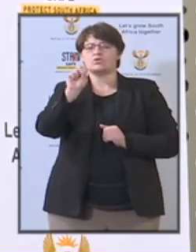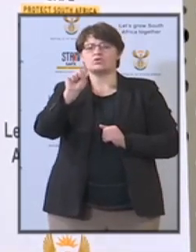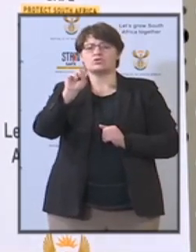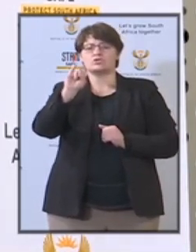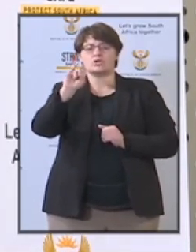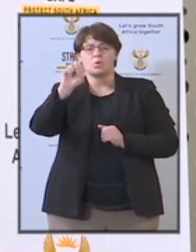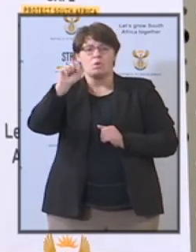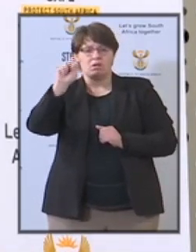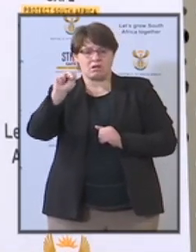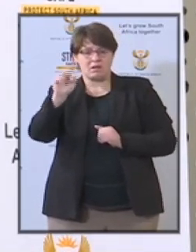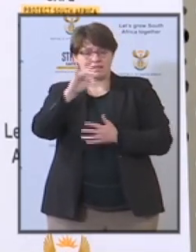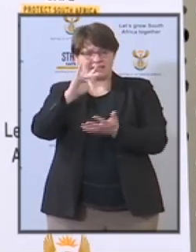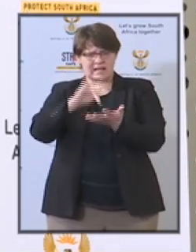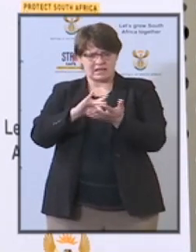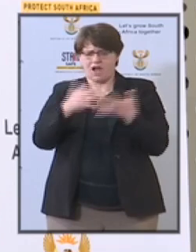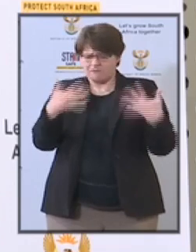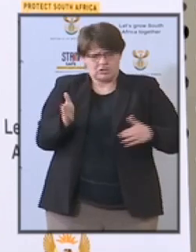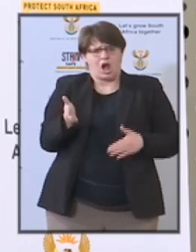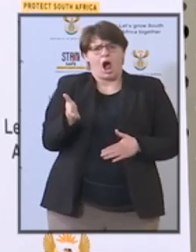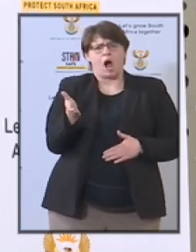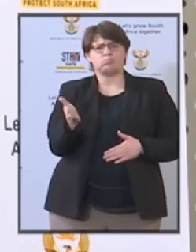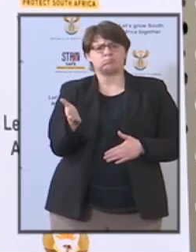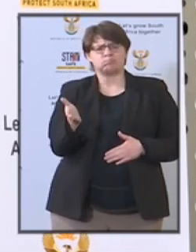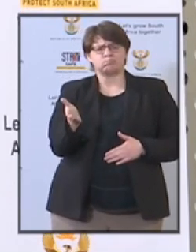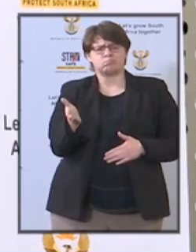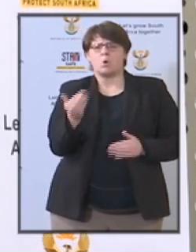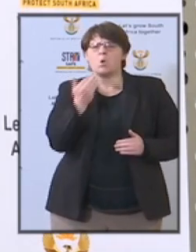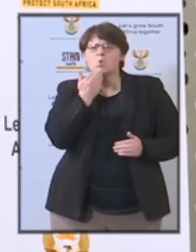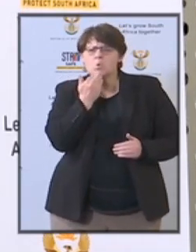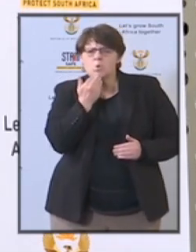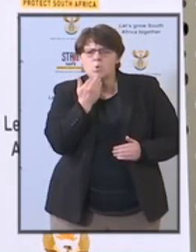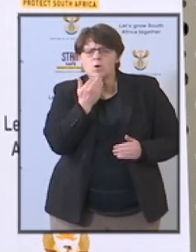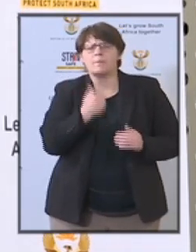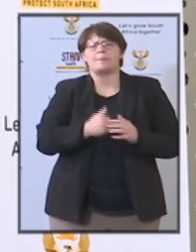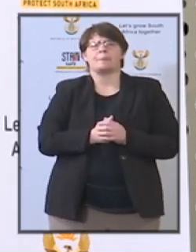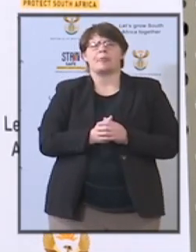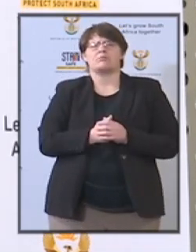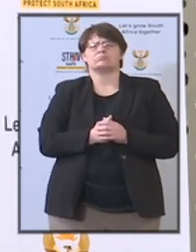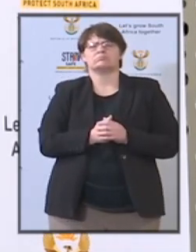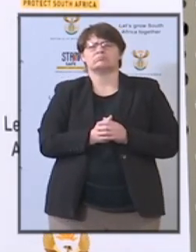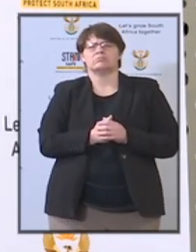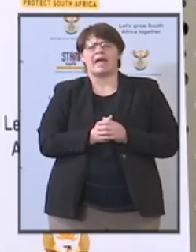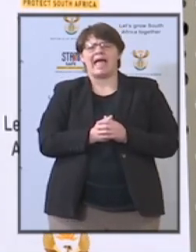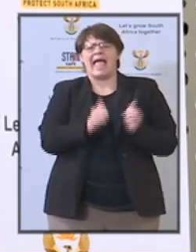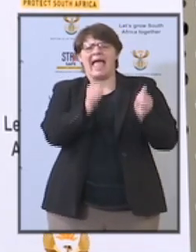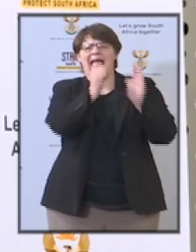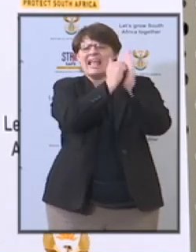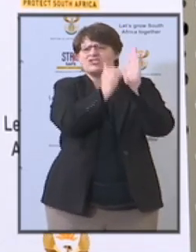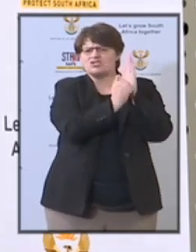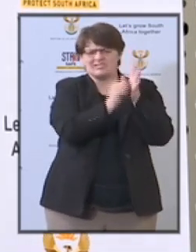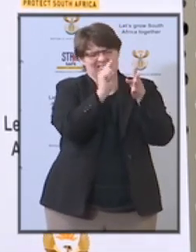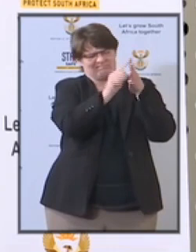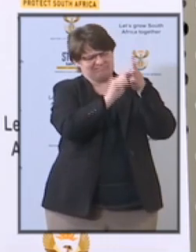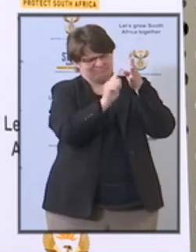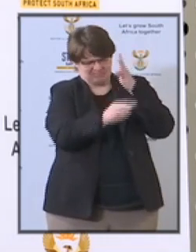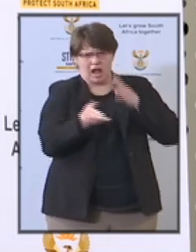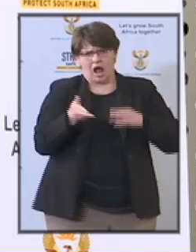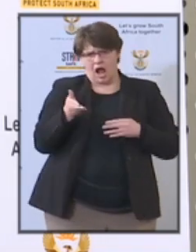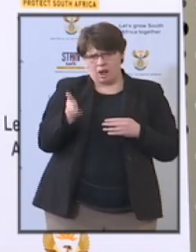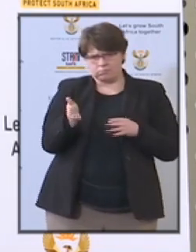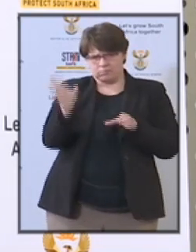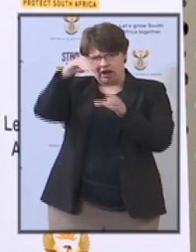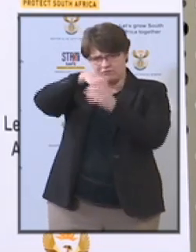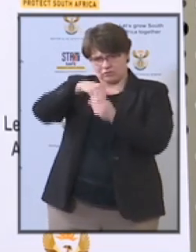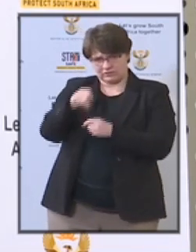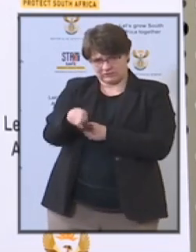existing which comprises of all the law enforcement agencies to deal with the